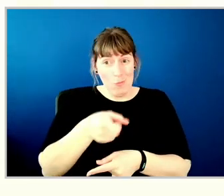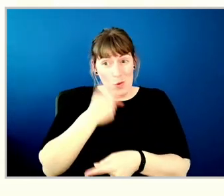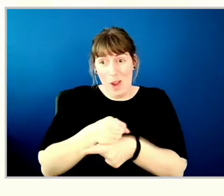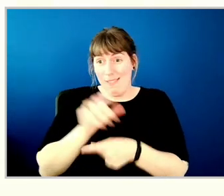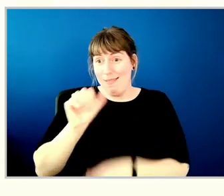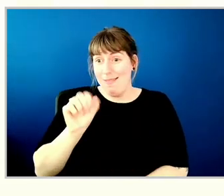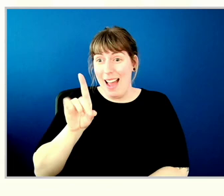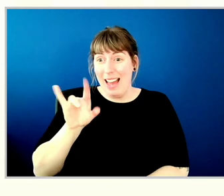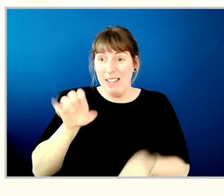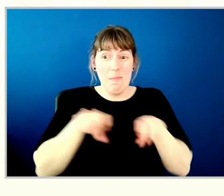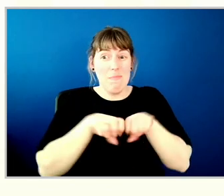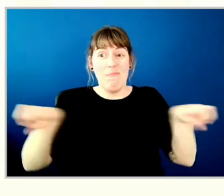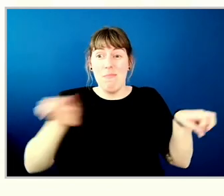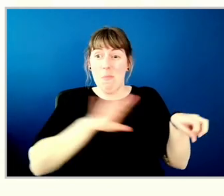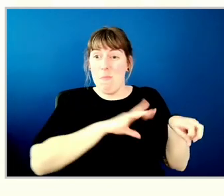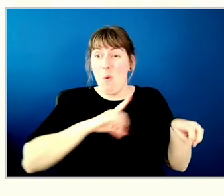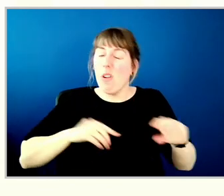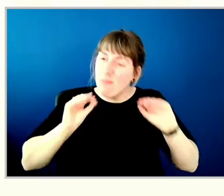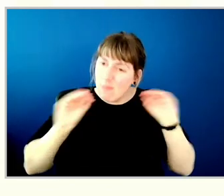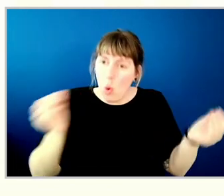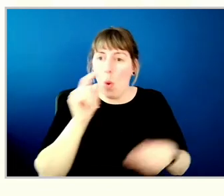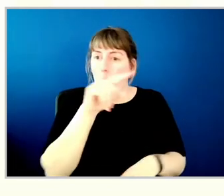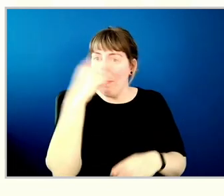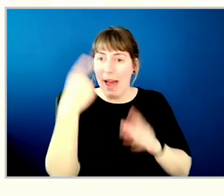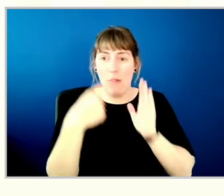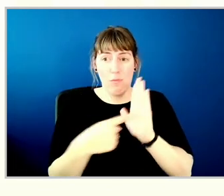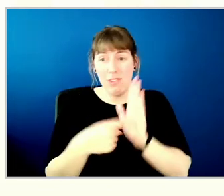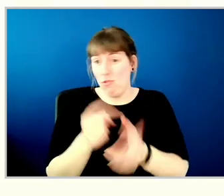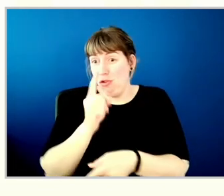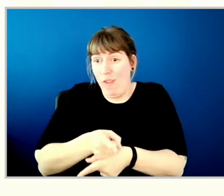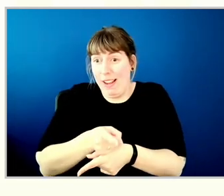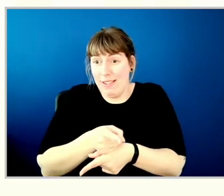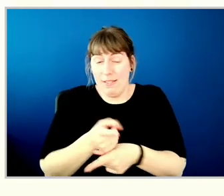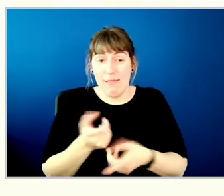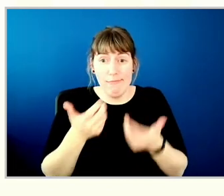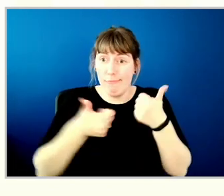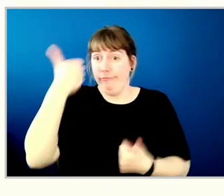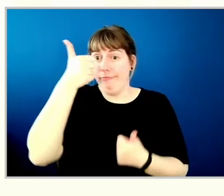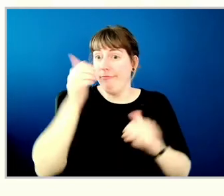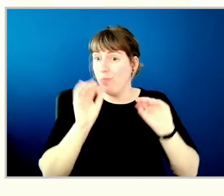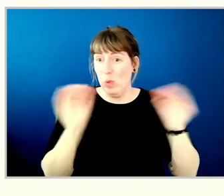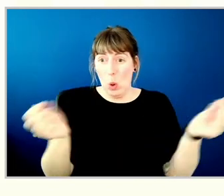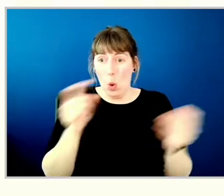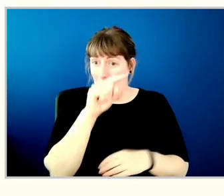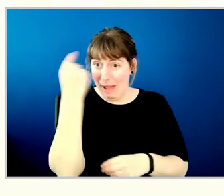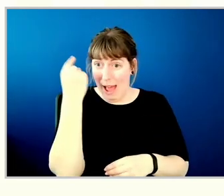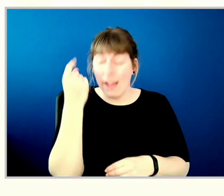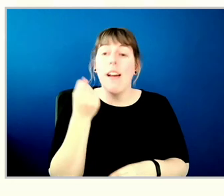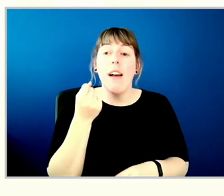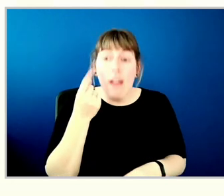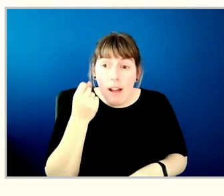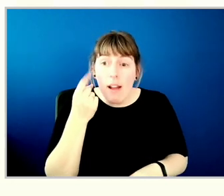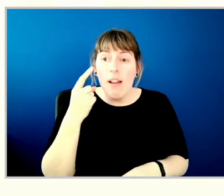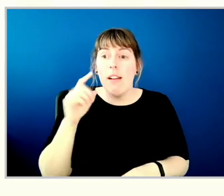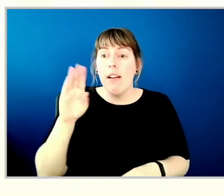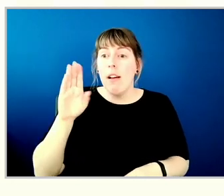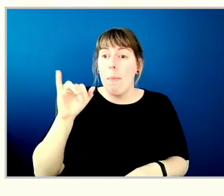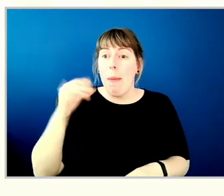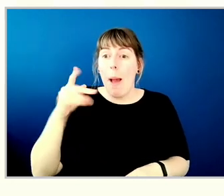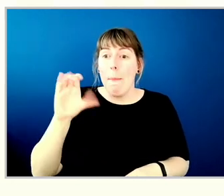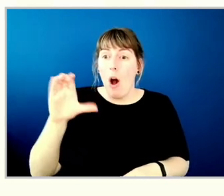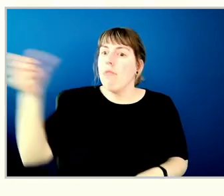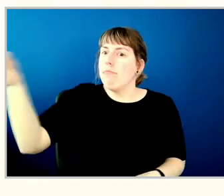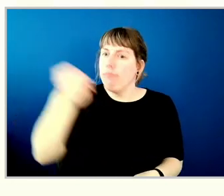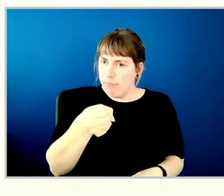have any black representation at the executive team level or at the board level. We are taking a lot of those specific actions, looking